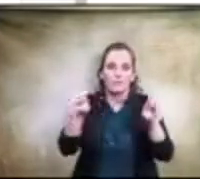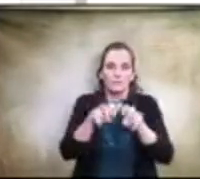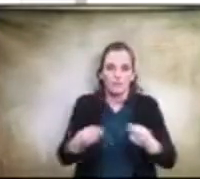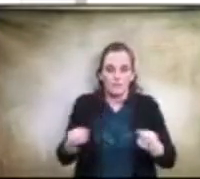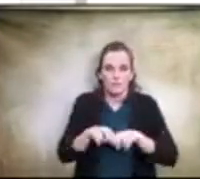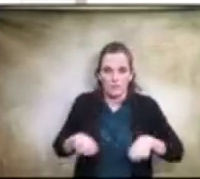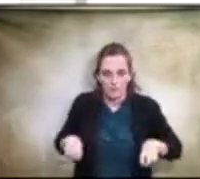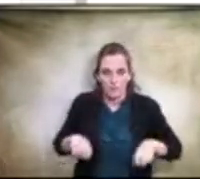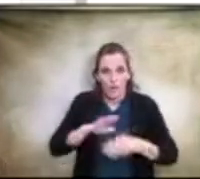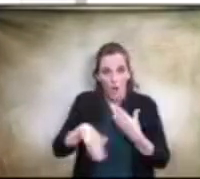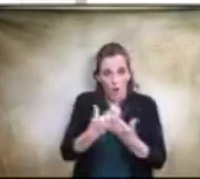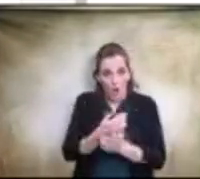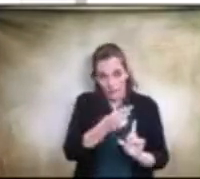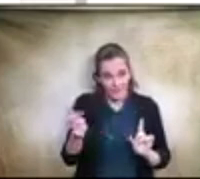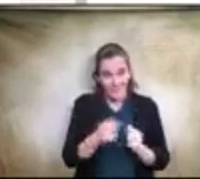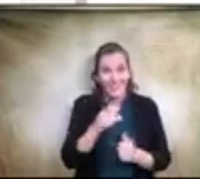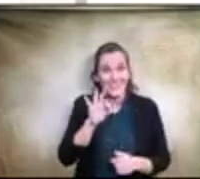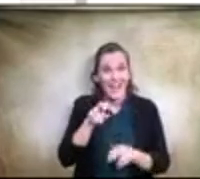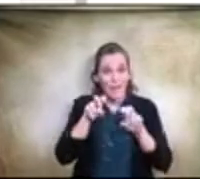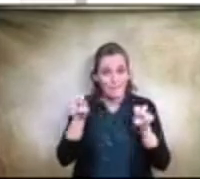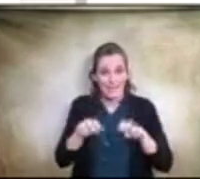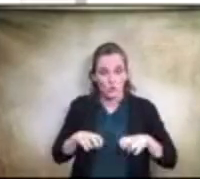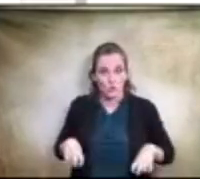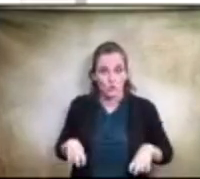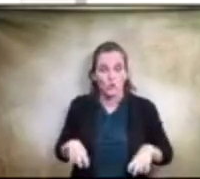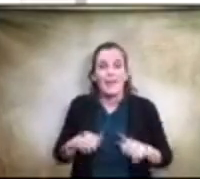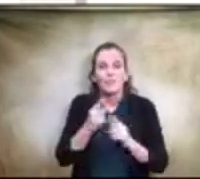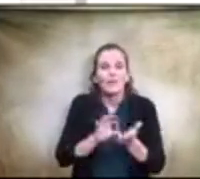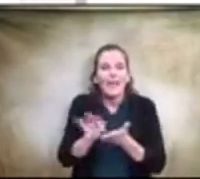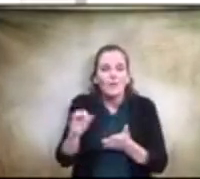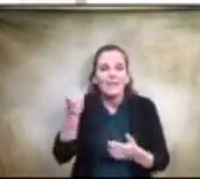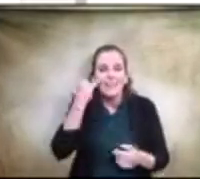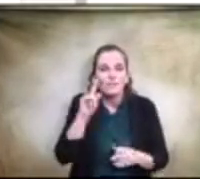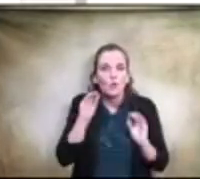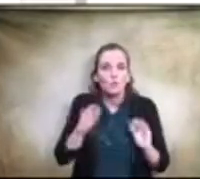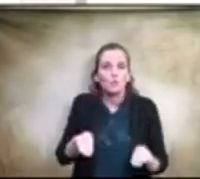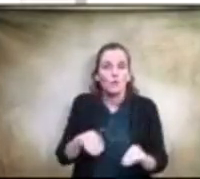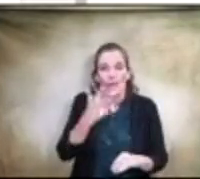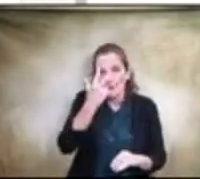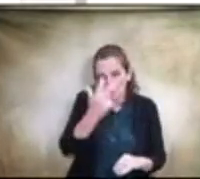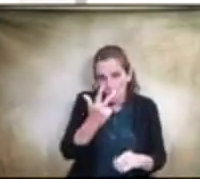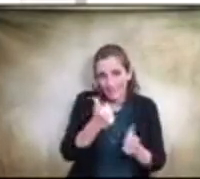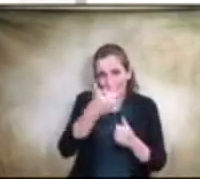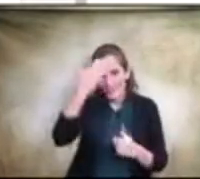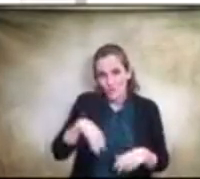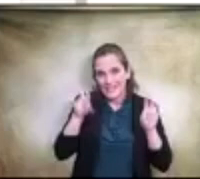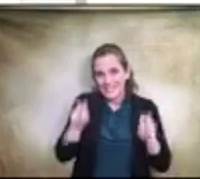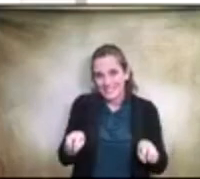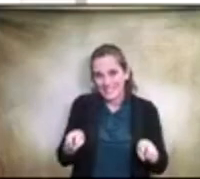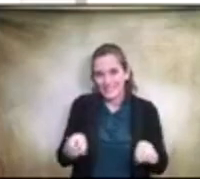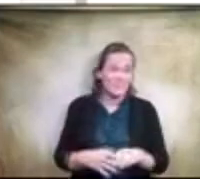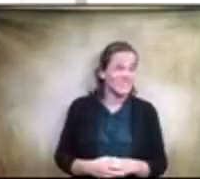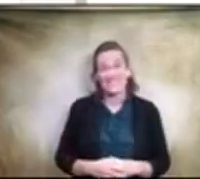those on the nine passenger they're counting if you were to put three in the front seat which we